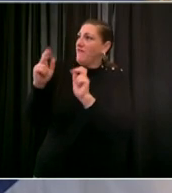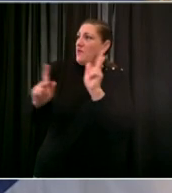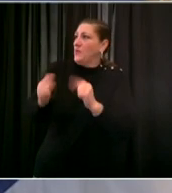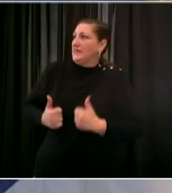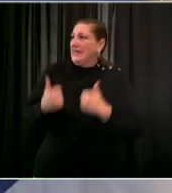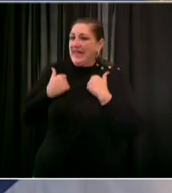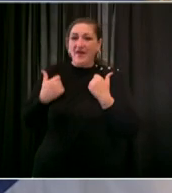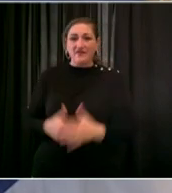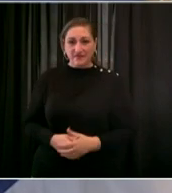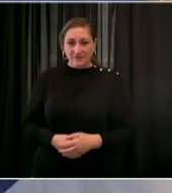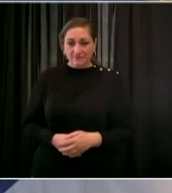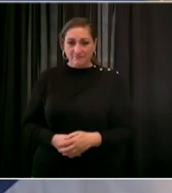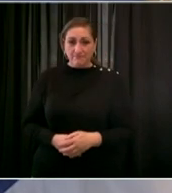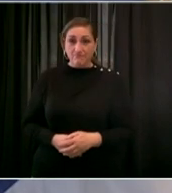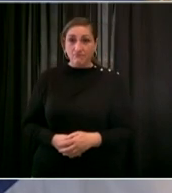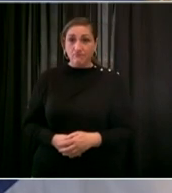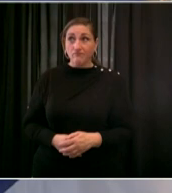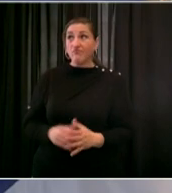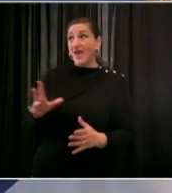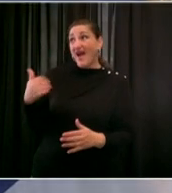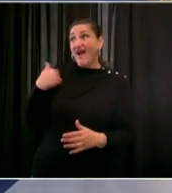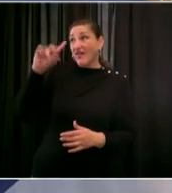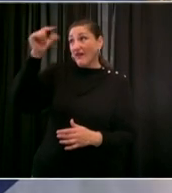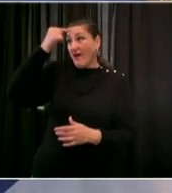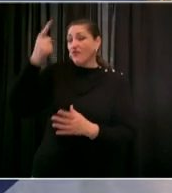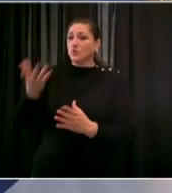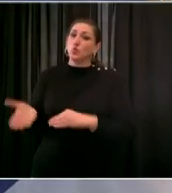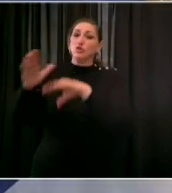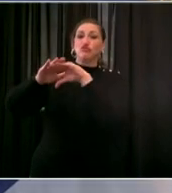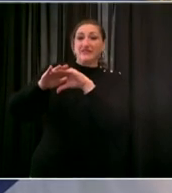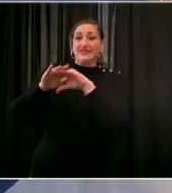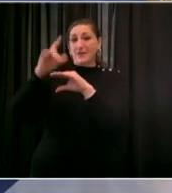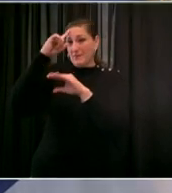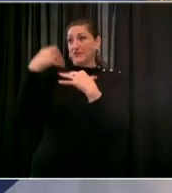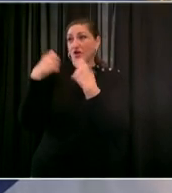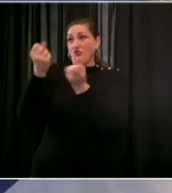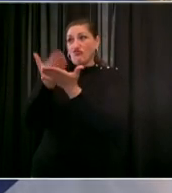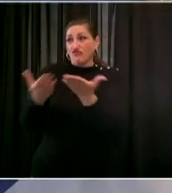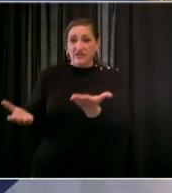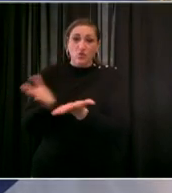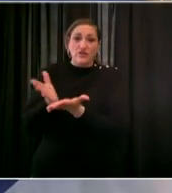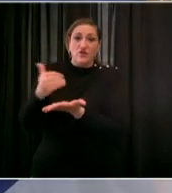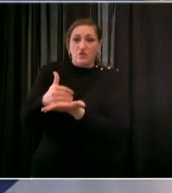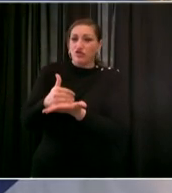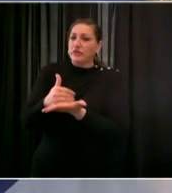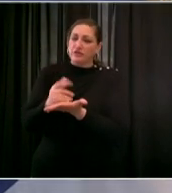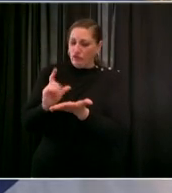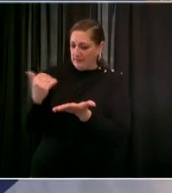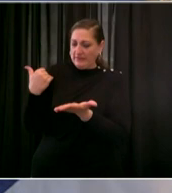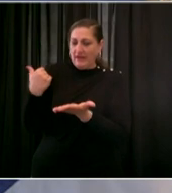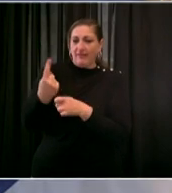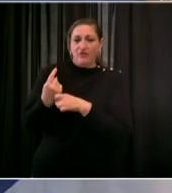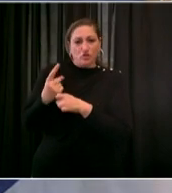i urge the governor to increase mental health resources in her next budget as she did in this one it's time